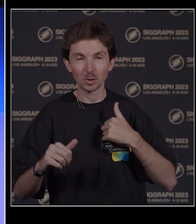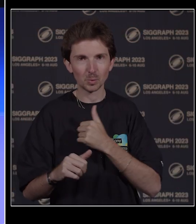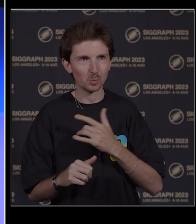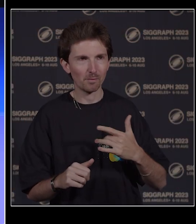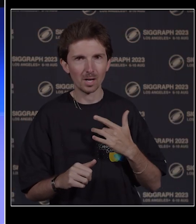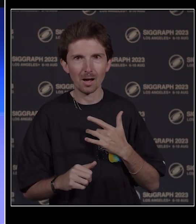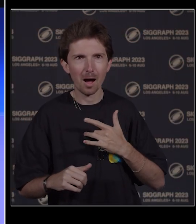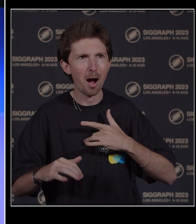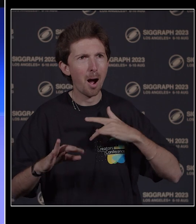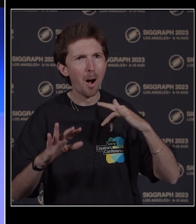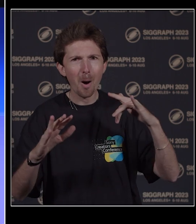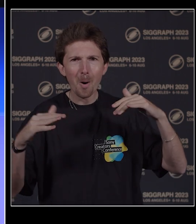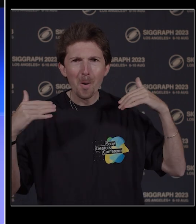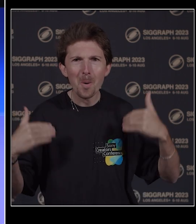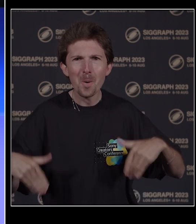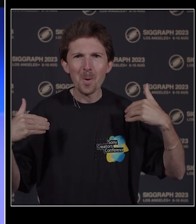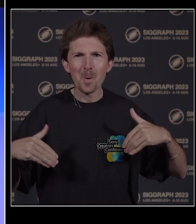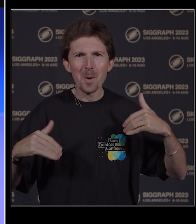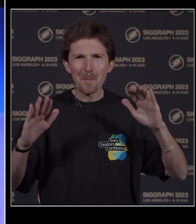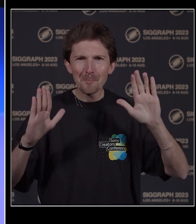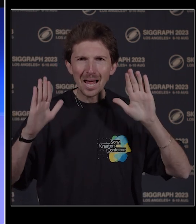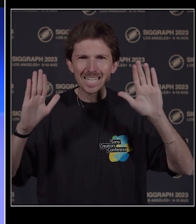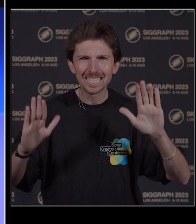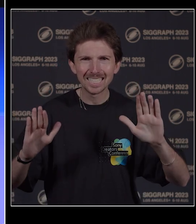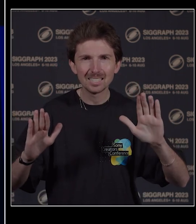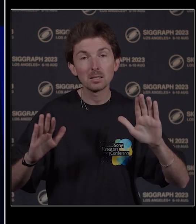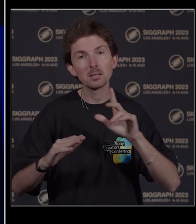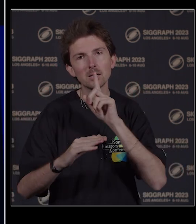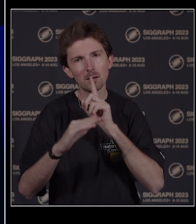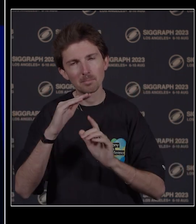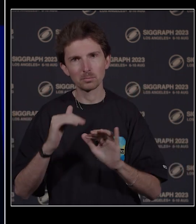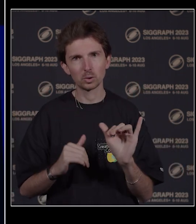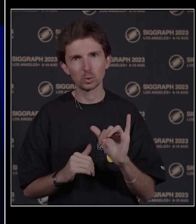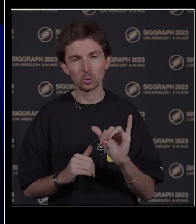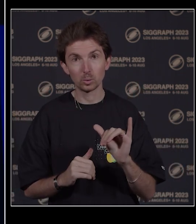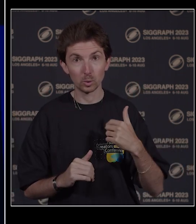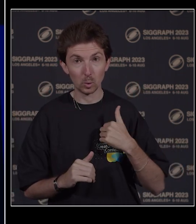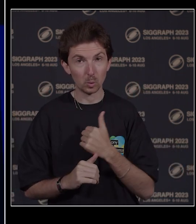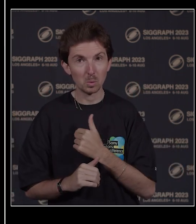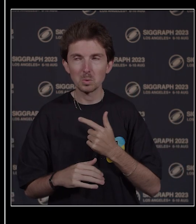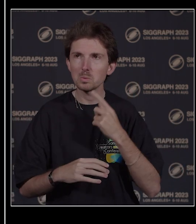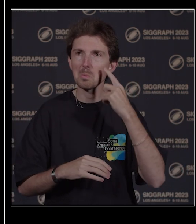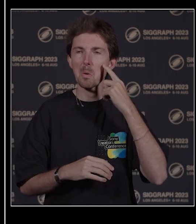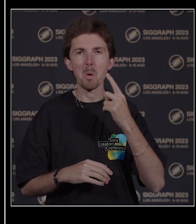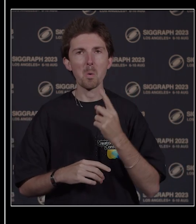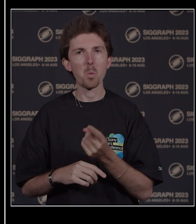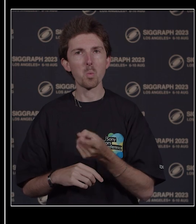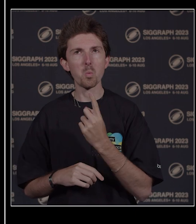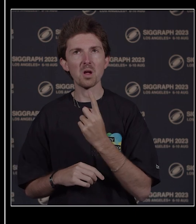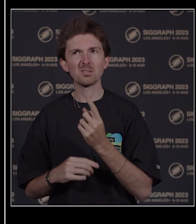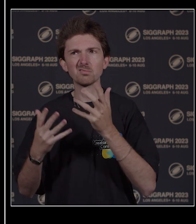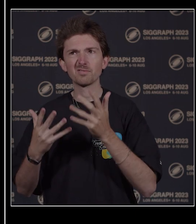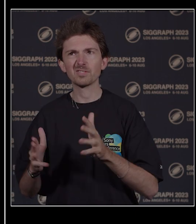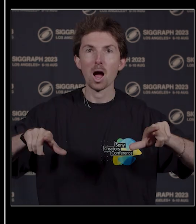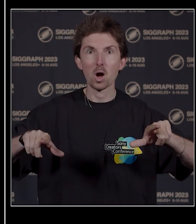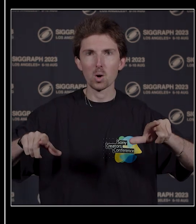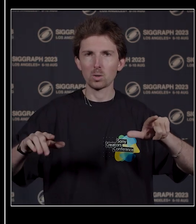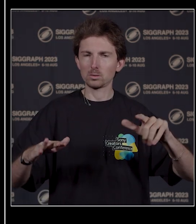We were determined to keep pushing the industry forward when we embarked on a follow-up, God of War Ragnarok.